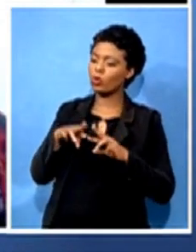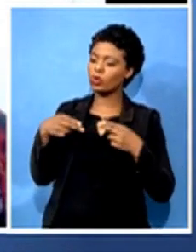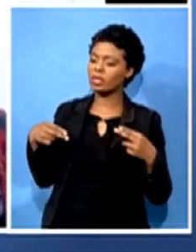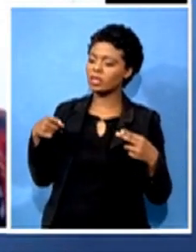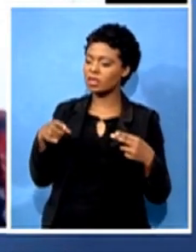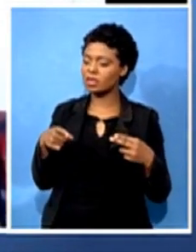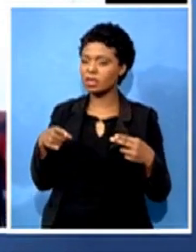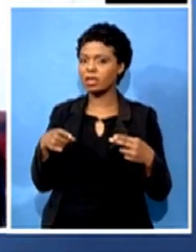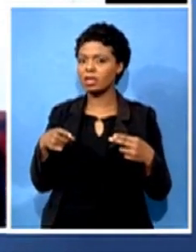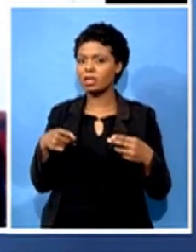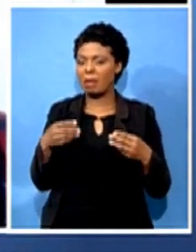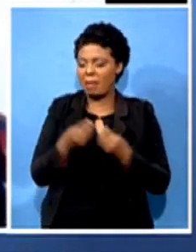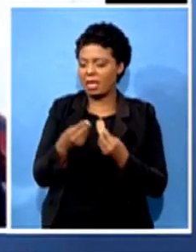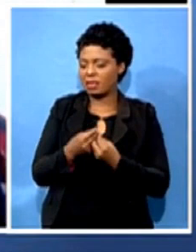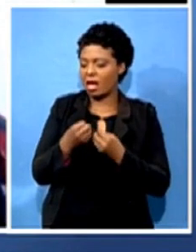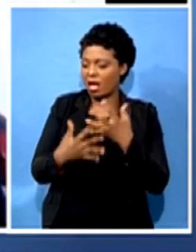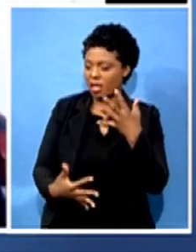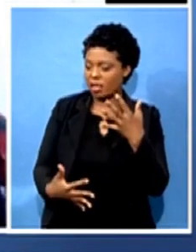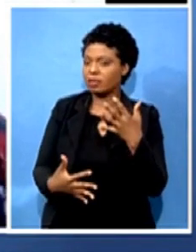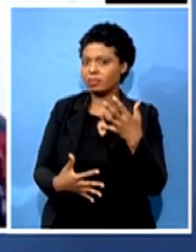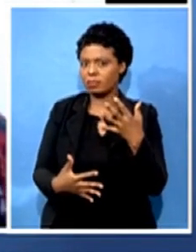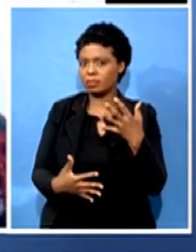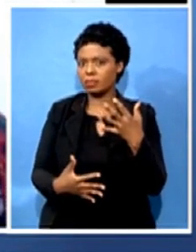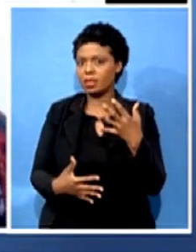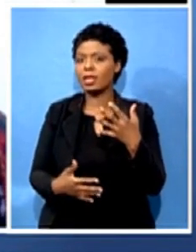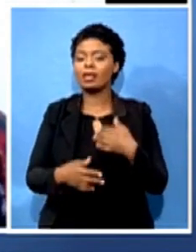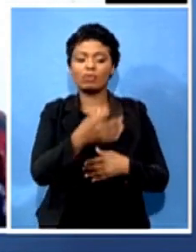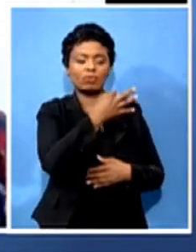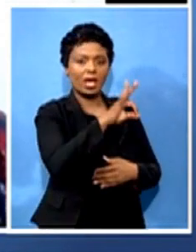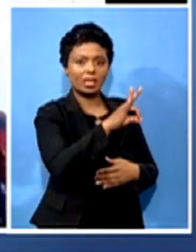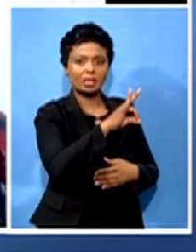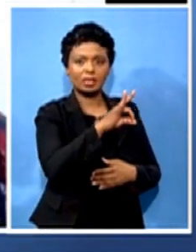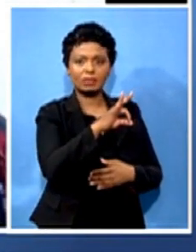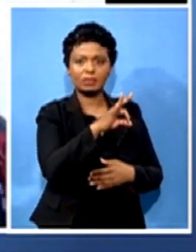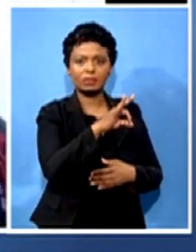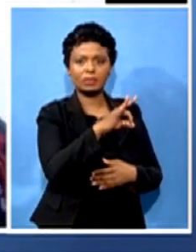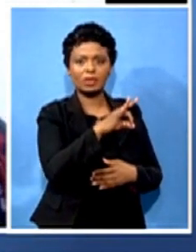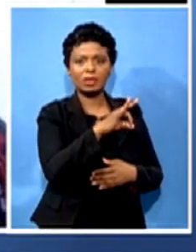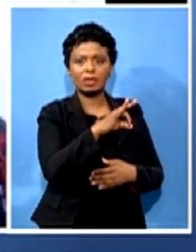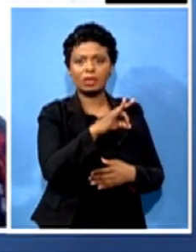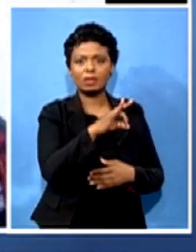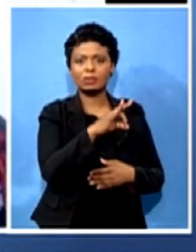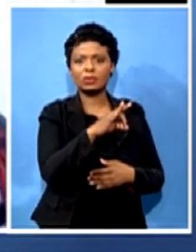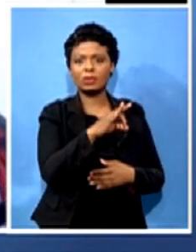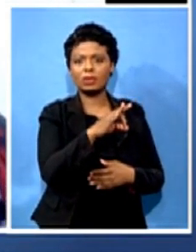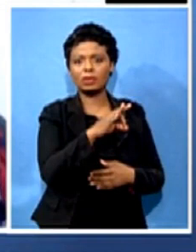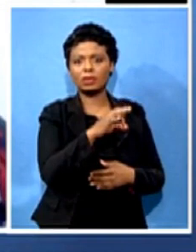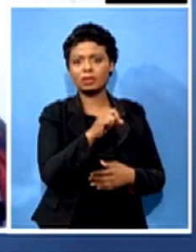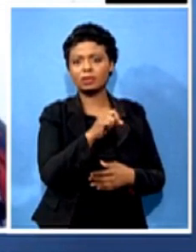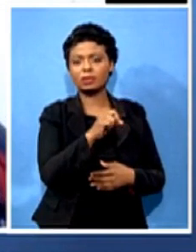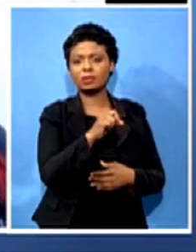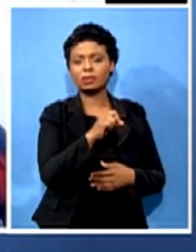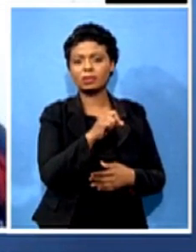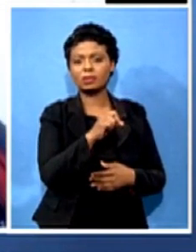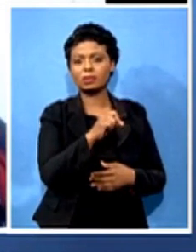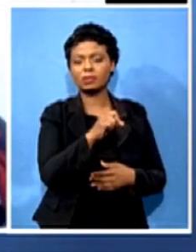Yes, you're right. If you can just speak a little louder or just turn up the volume a bit. We'll tell audio to you to sort that out. Laurelin, talk to